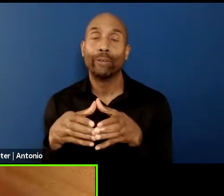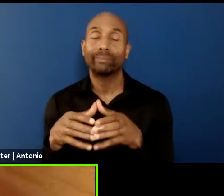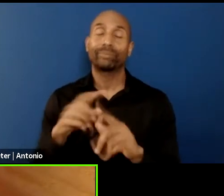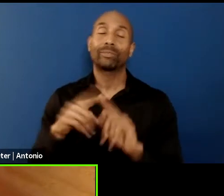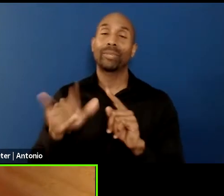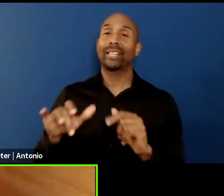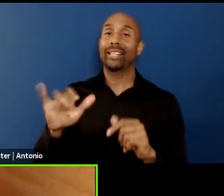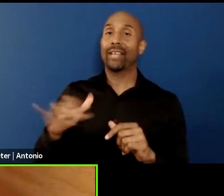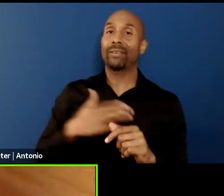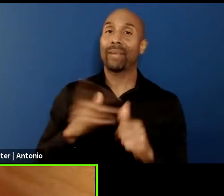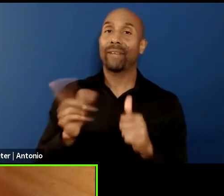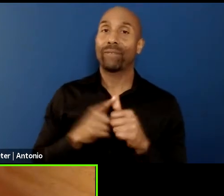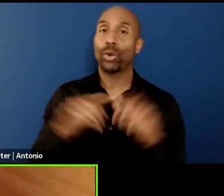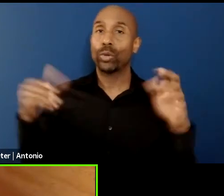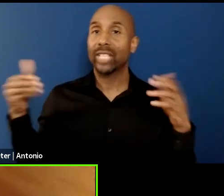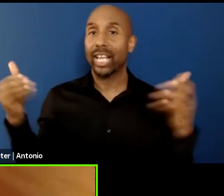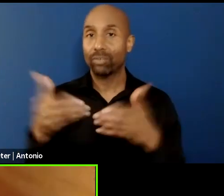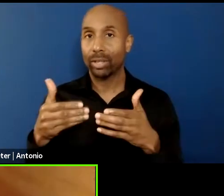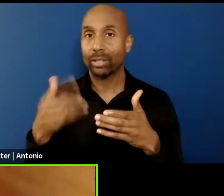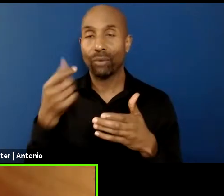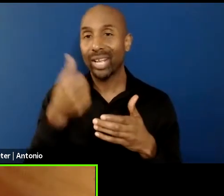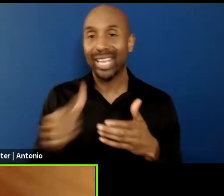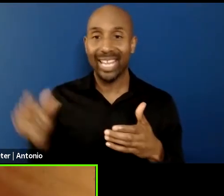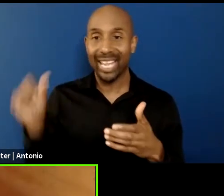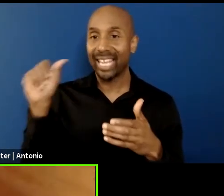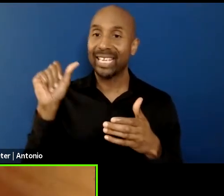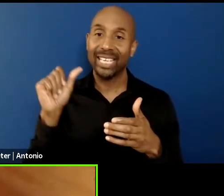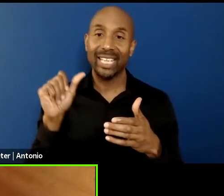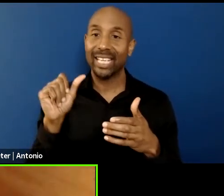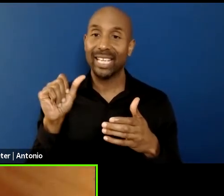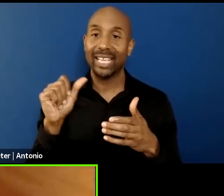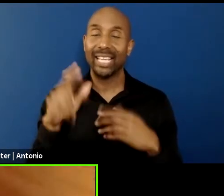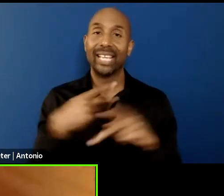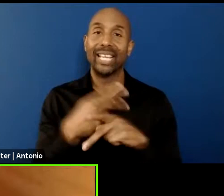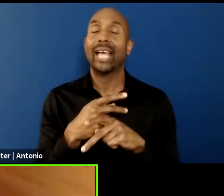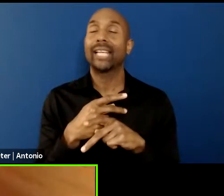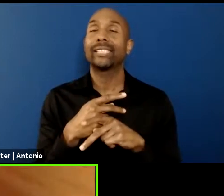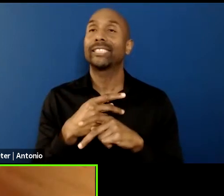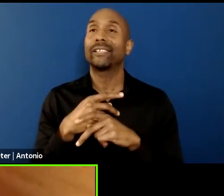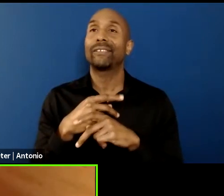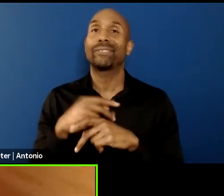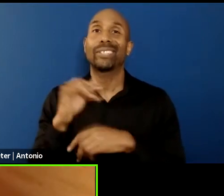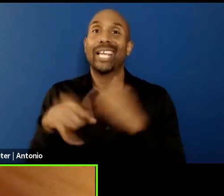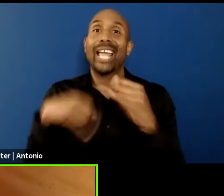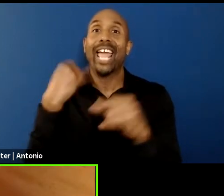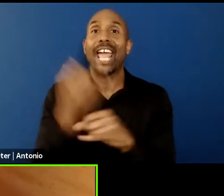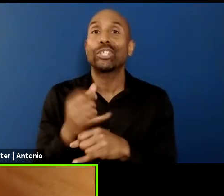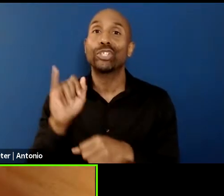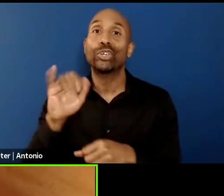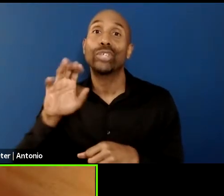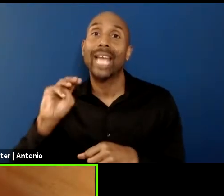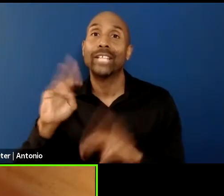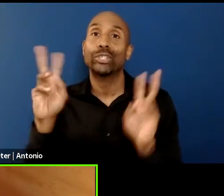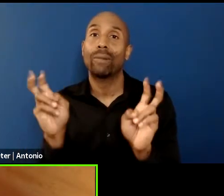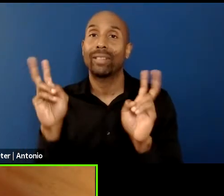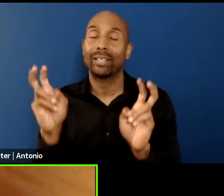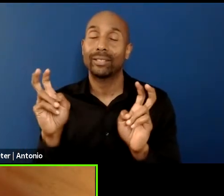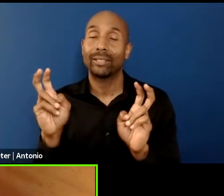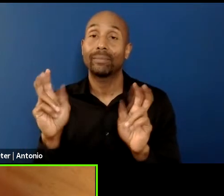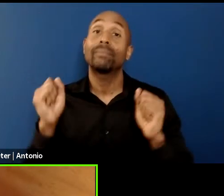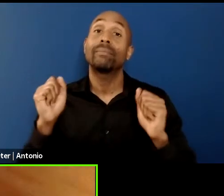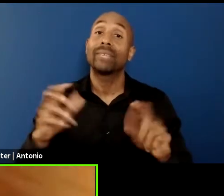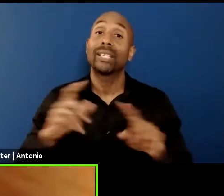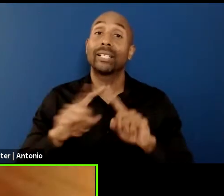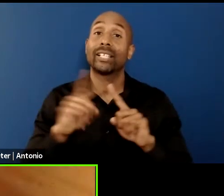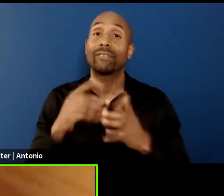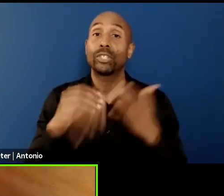for any kind of resampling of internationalism so I met like a lot of students from different places around the world